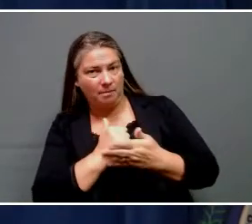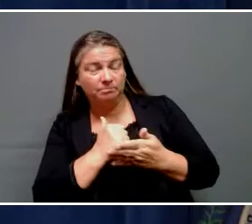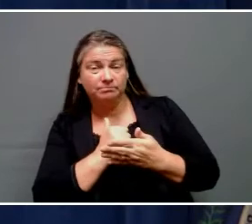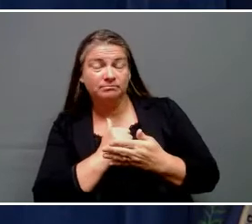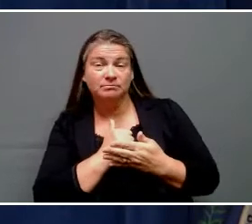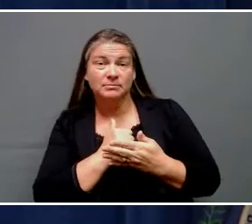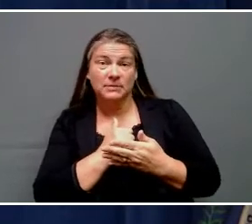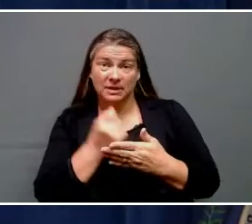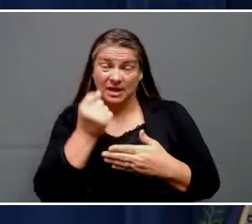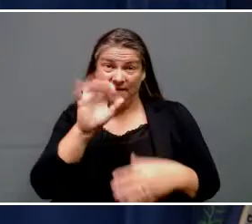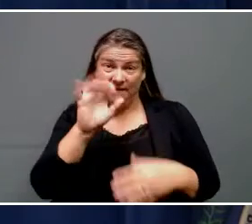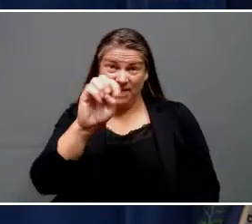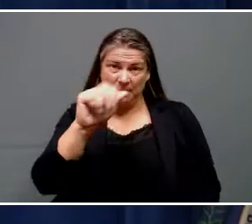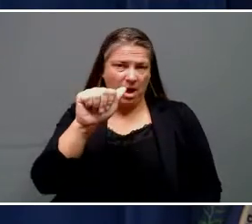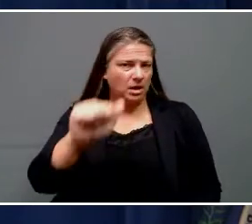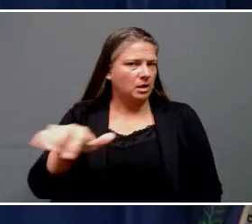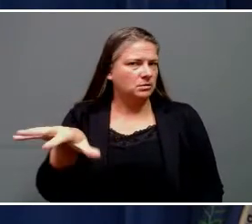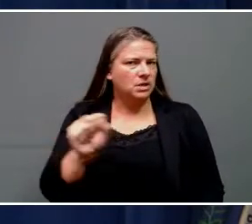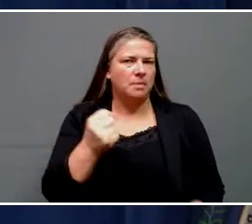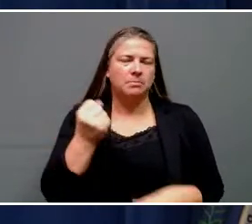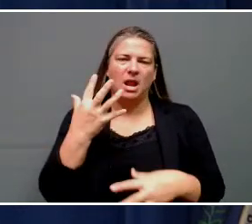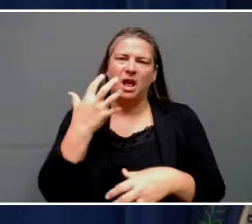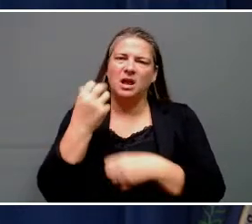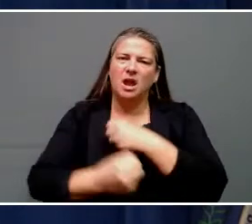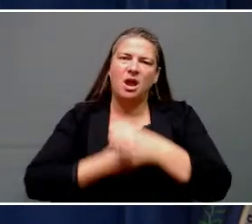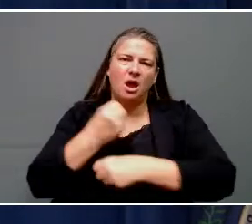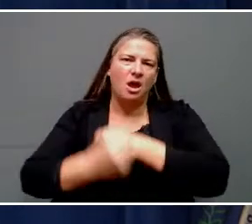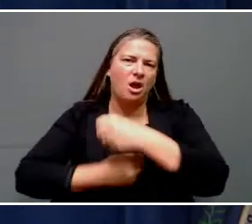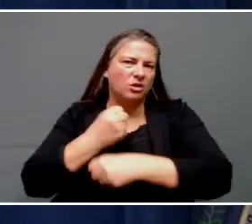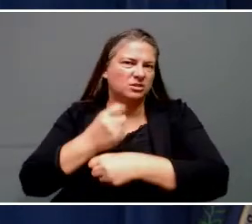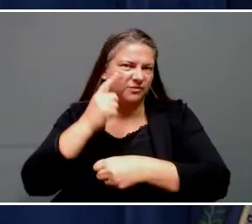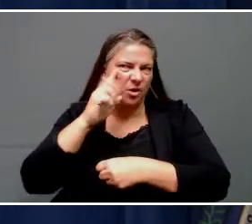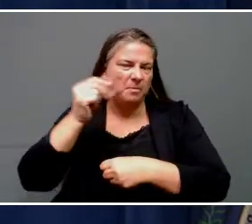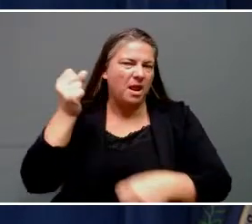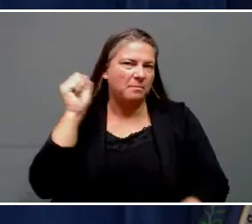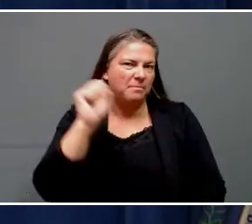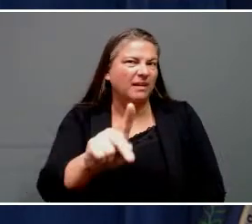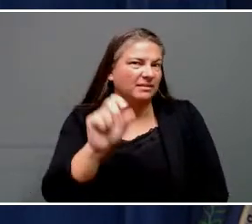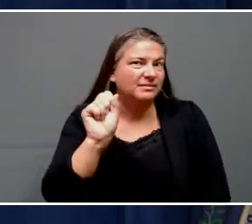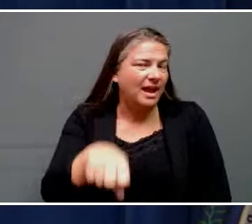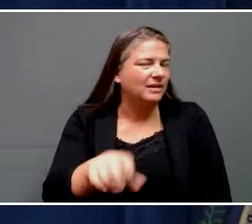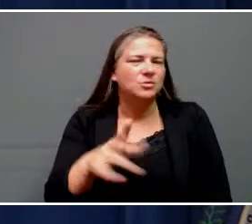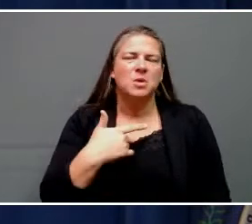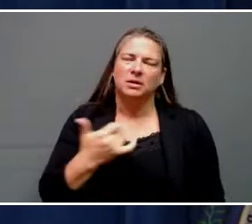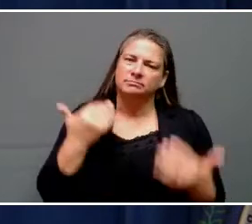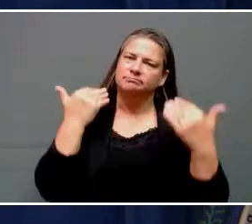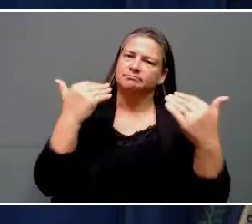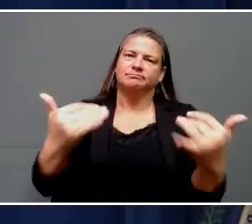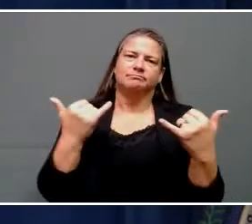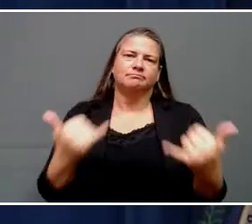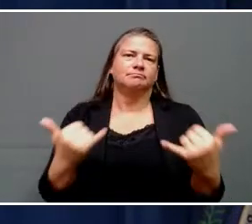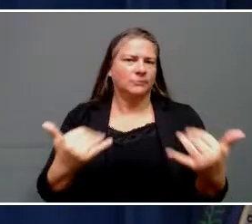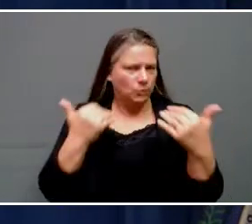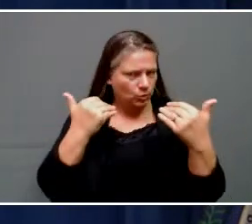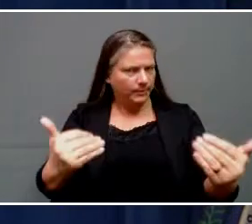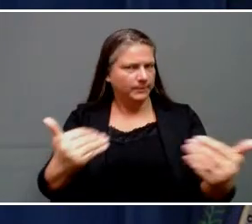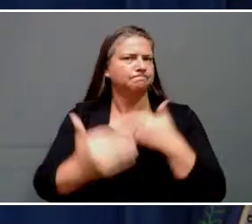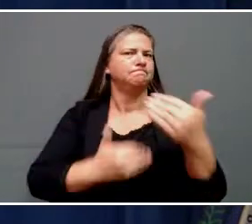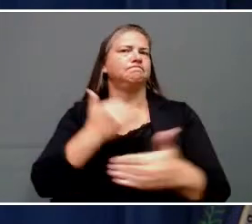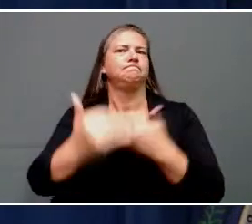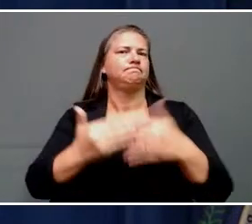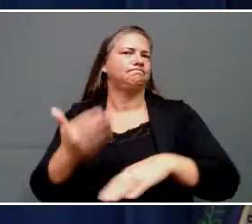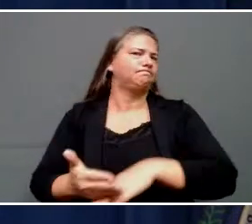years to get the reimbursement back in, make sure that our counties can move forward on a solid financial basis.